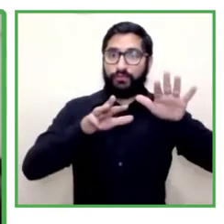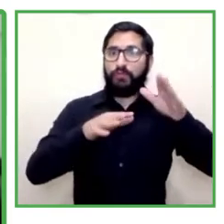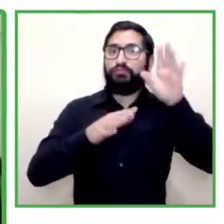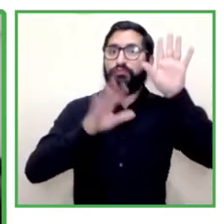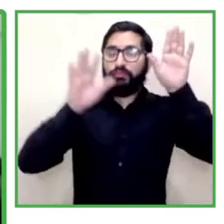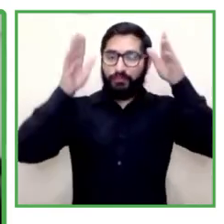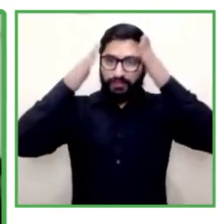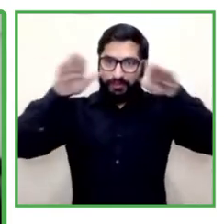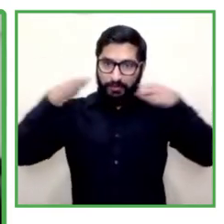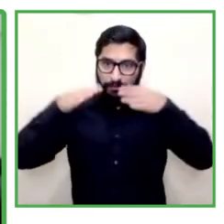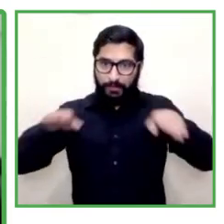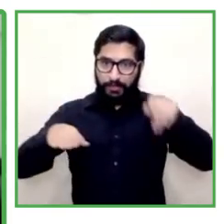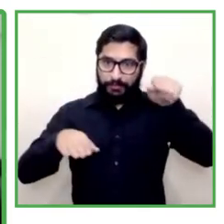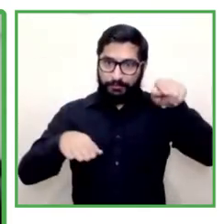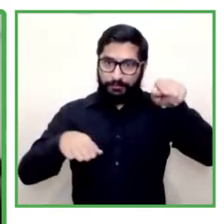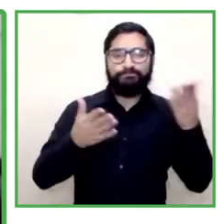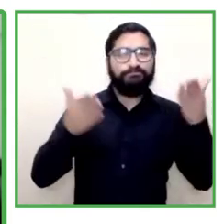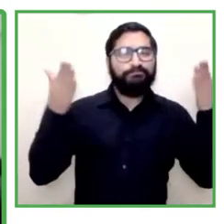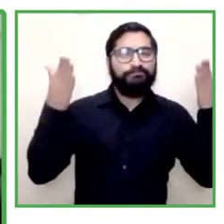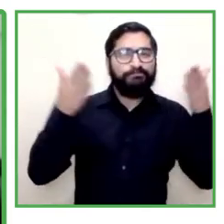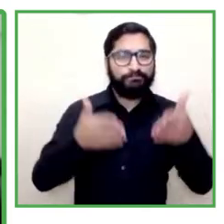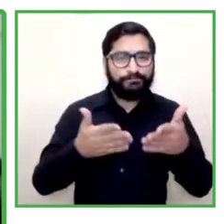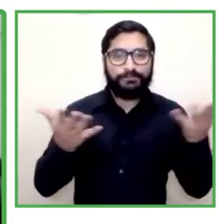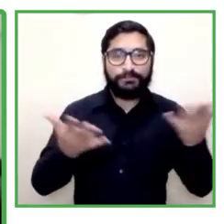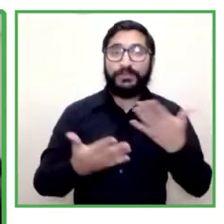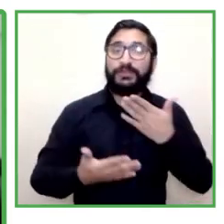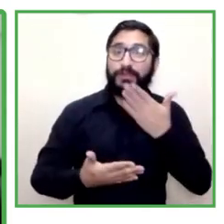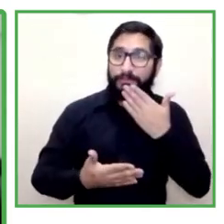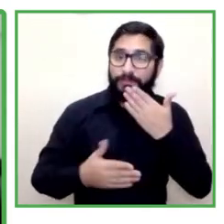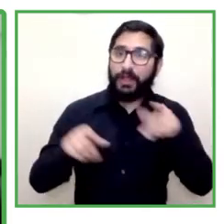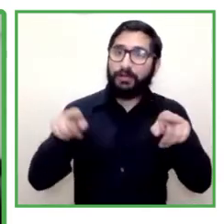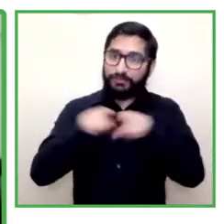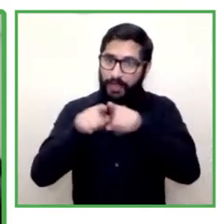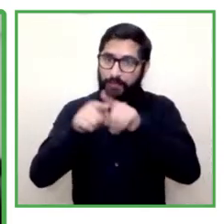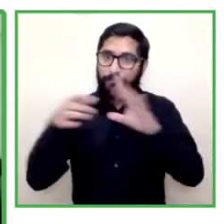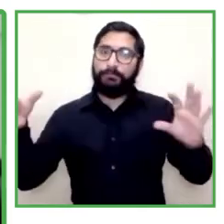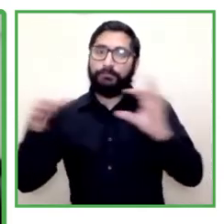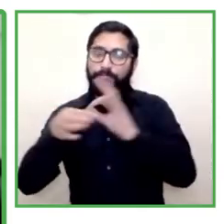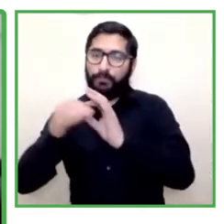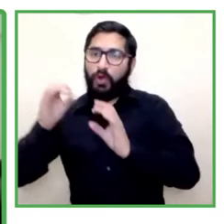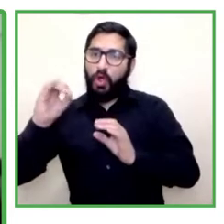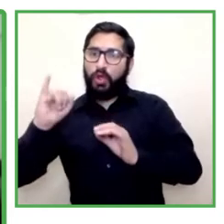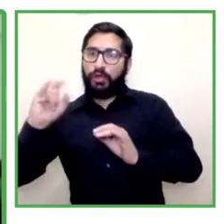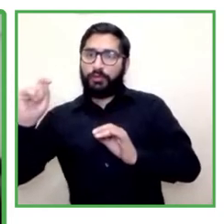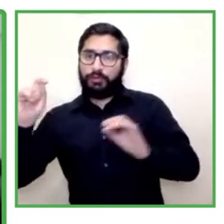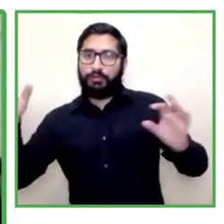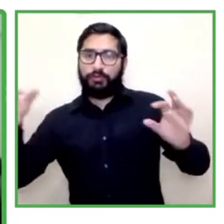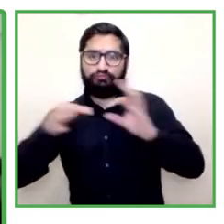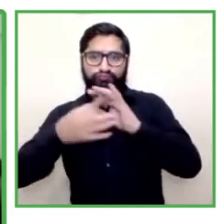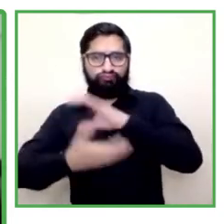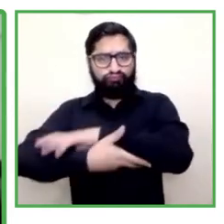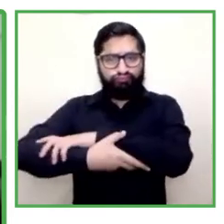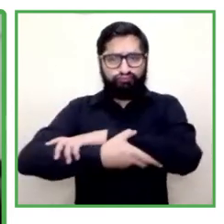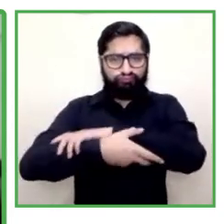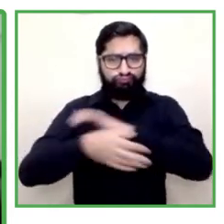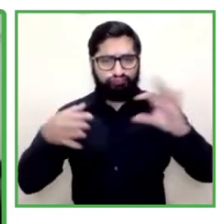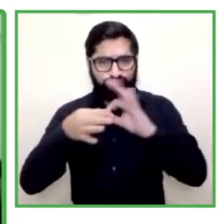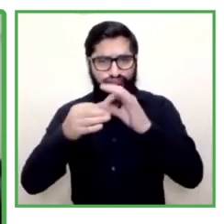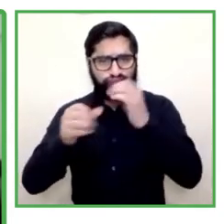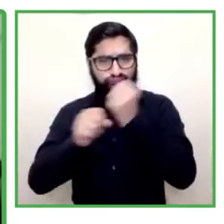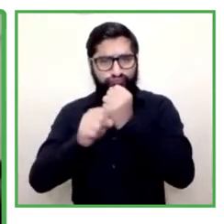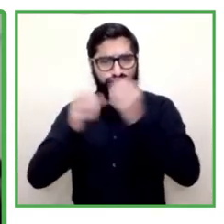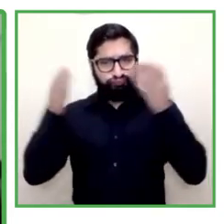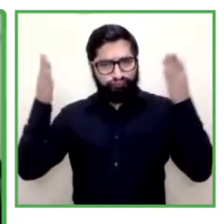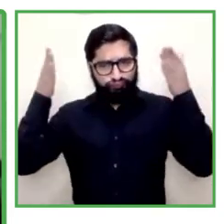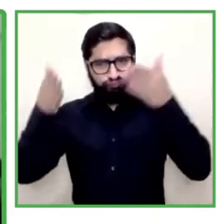service disabilities of chile and senales has signed an agreement